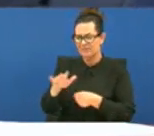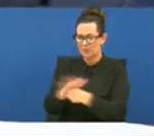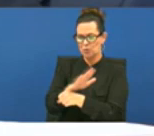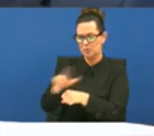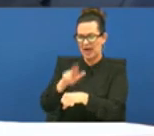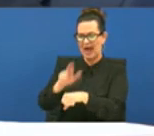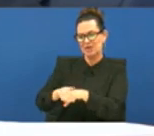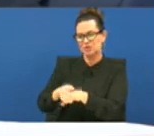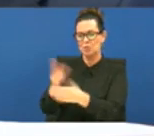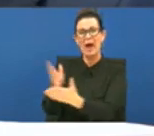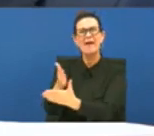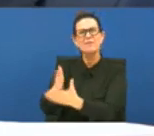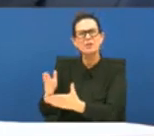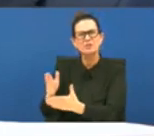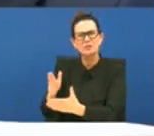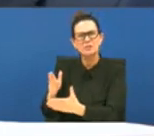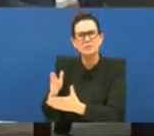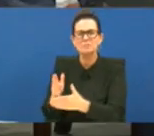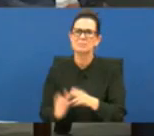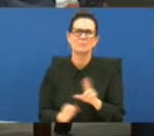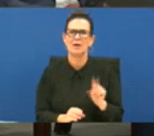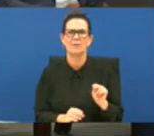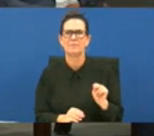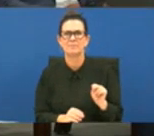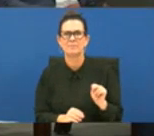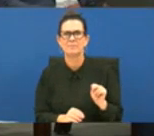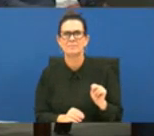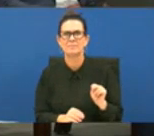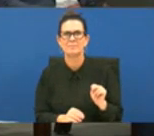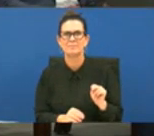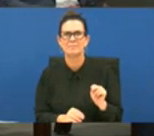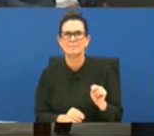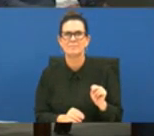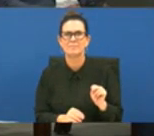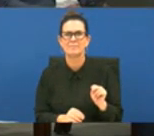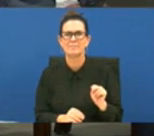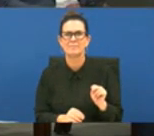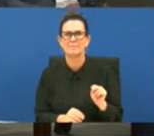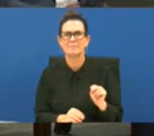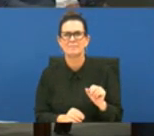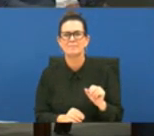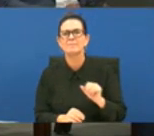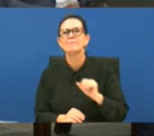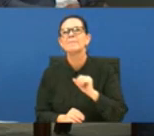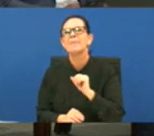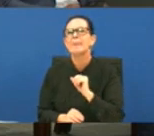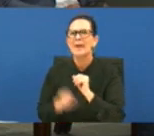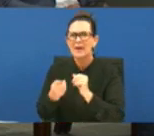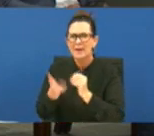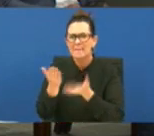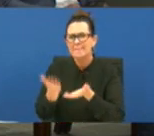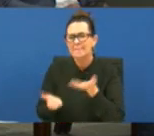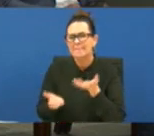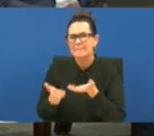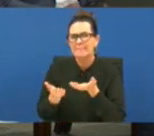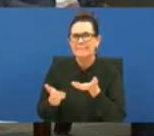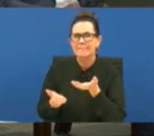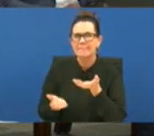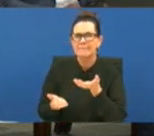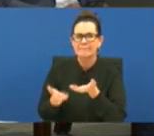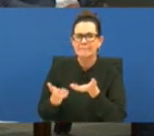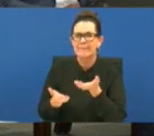uh no no no so it might be good for us to have some questions